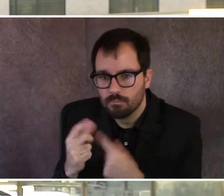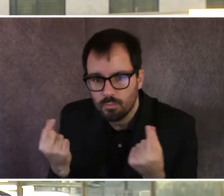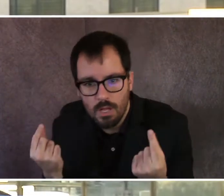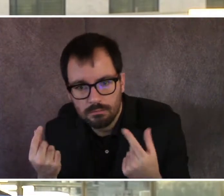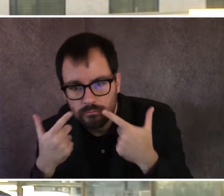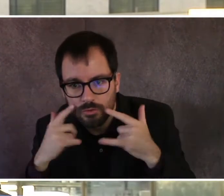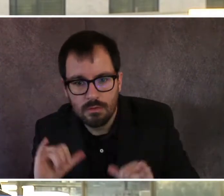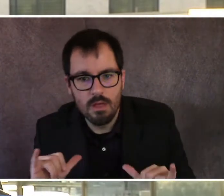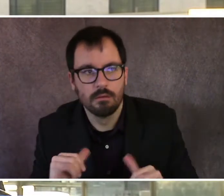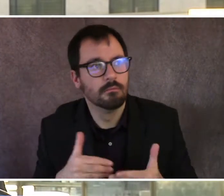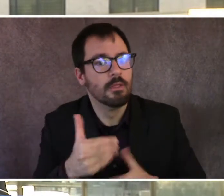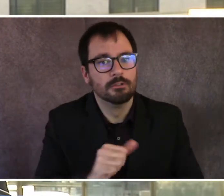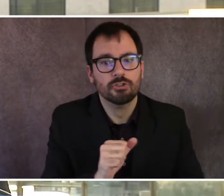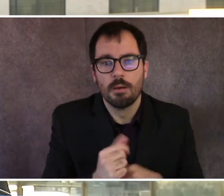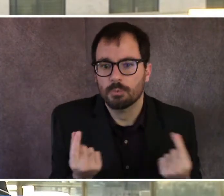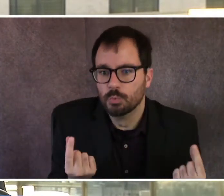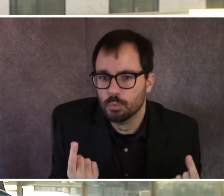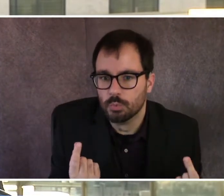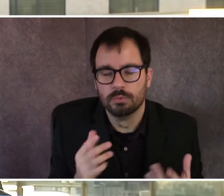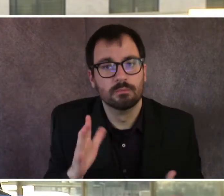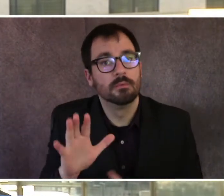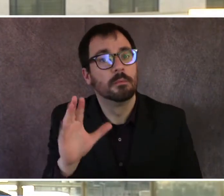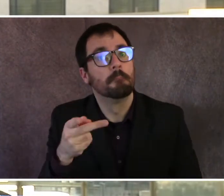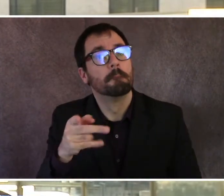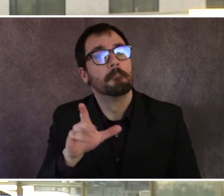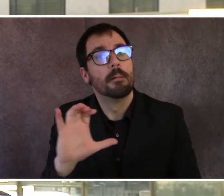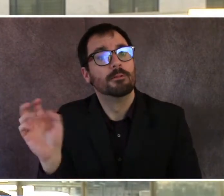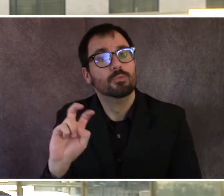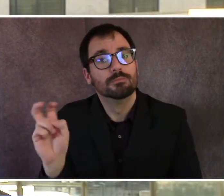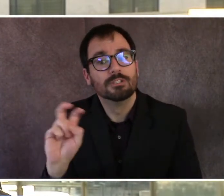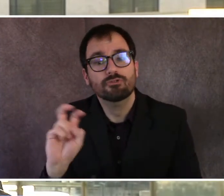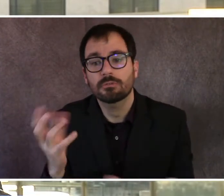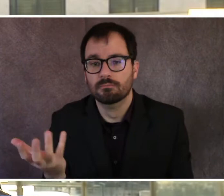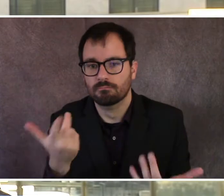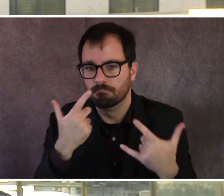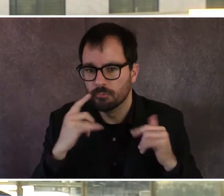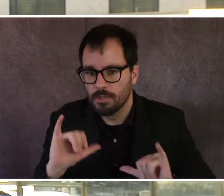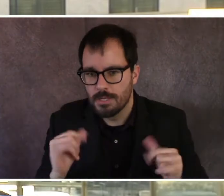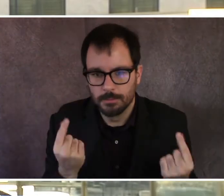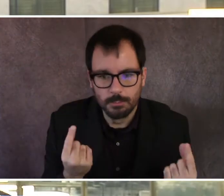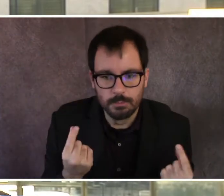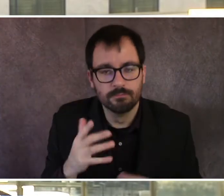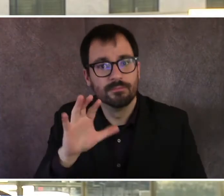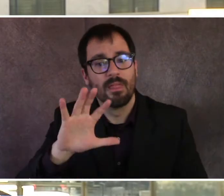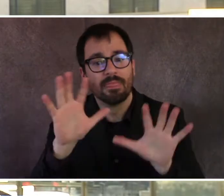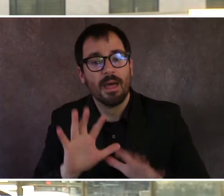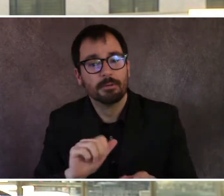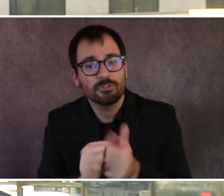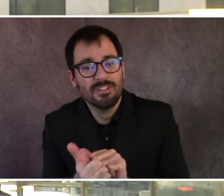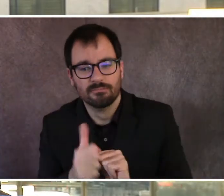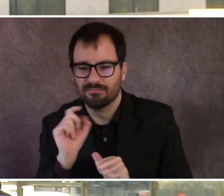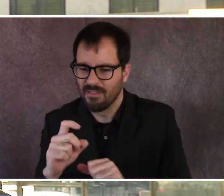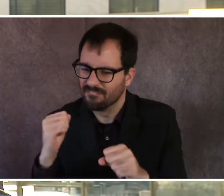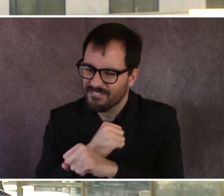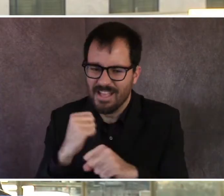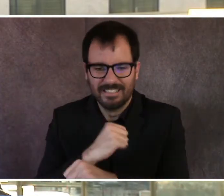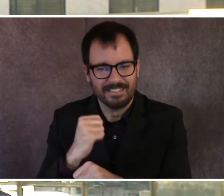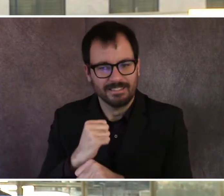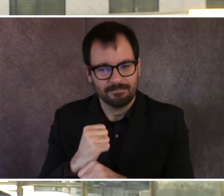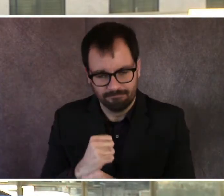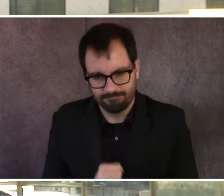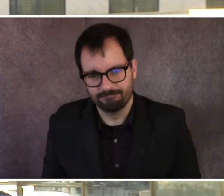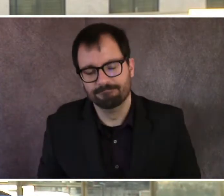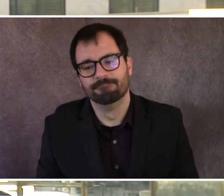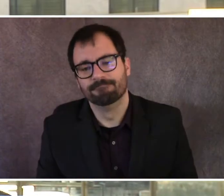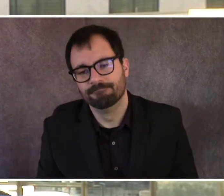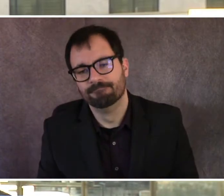change. We have to get through this pandemic and come out a more equitable and resilient city on the other side. We can only do that work if we continue